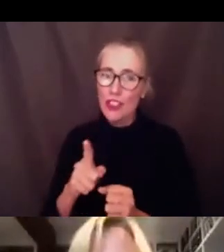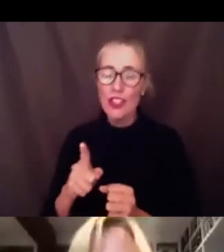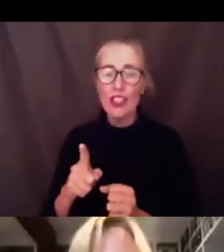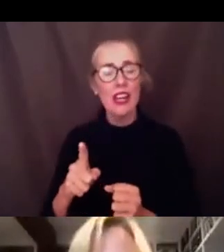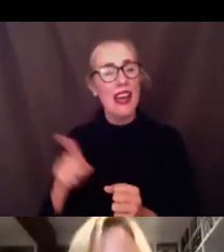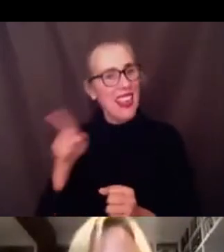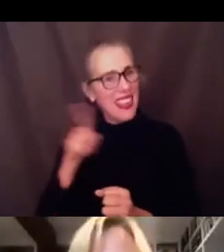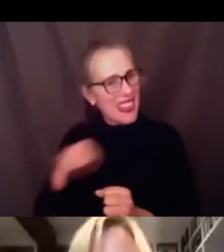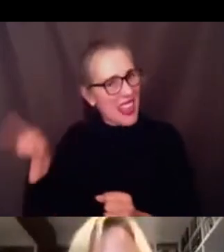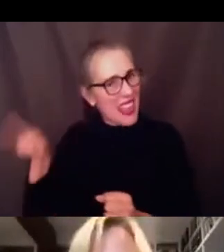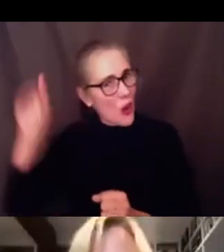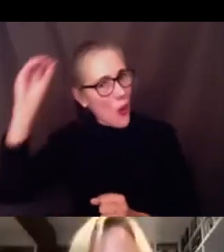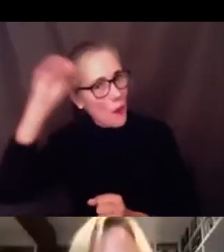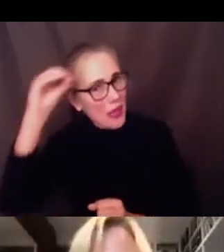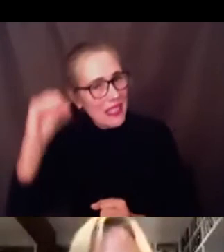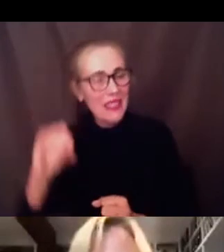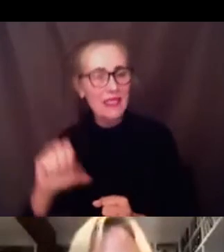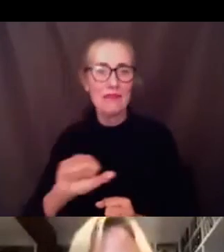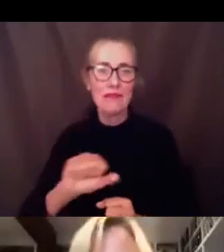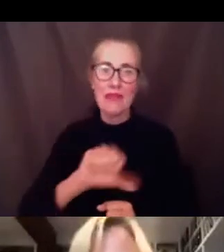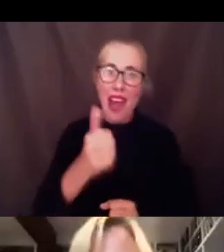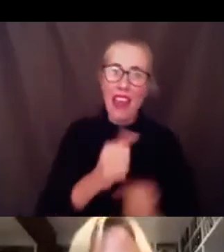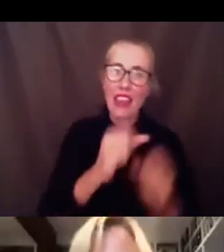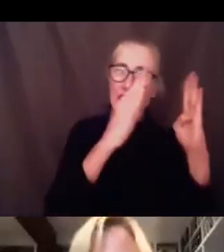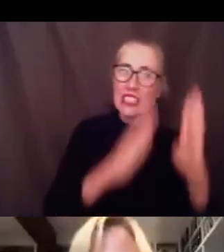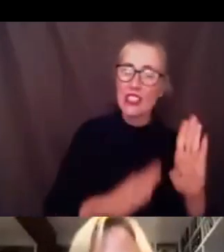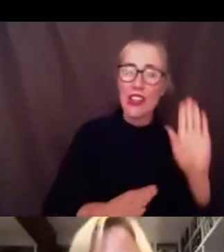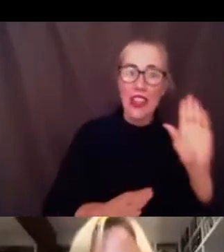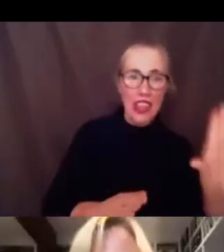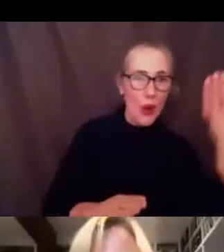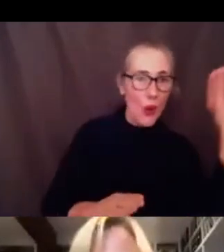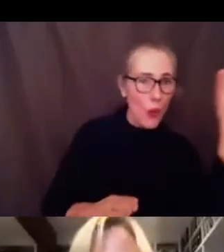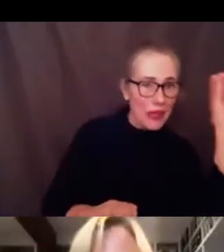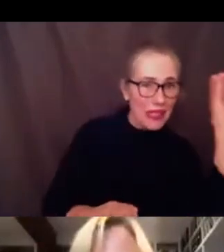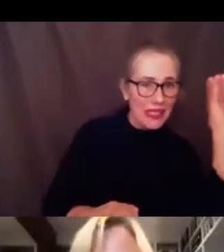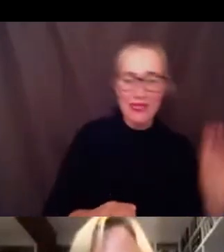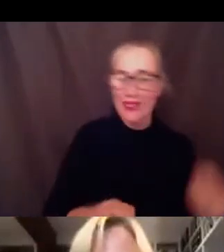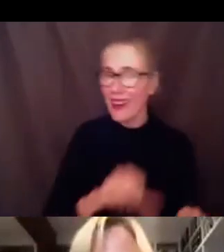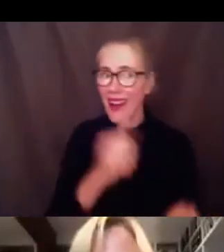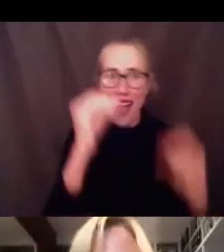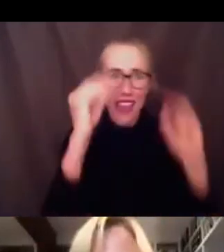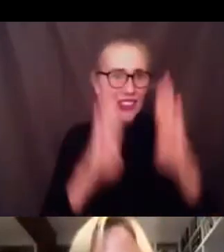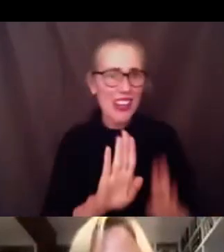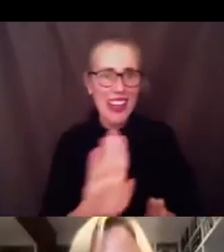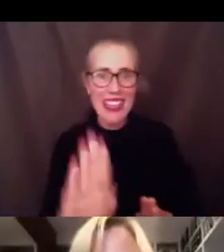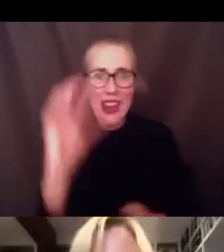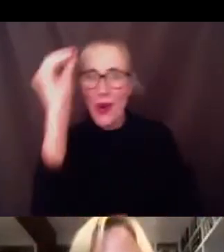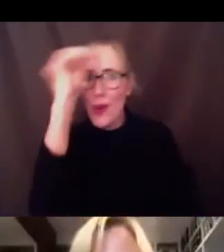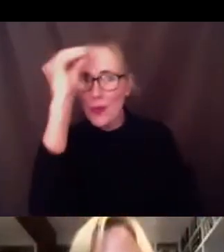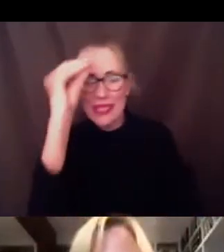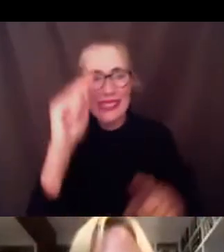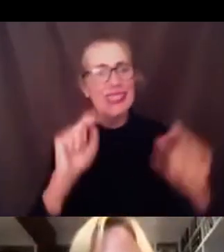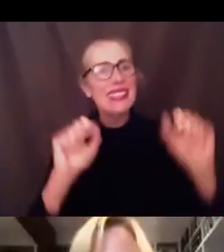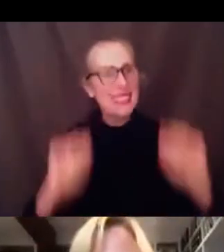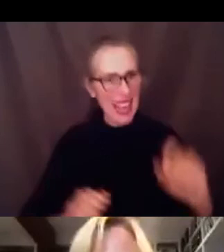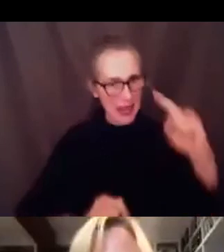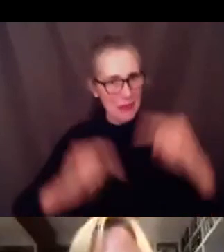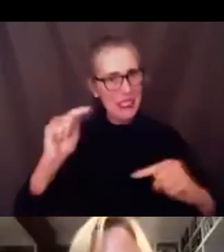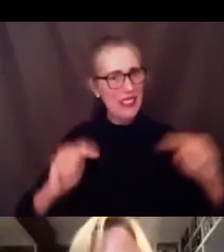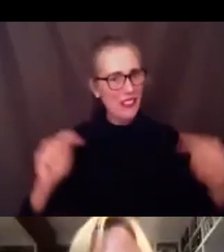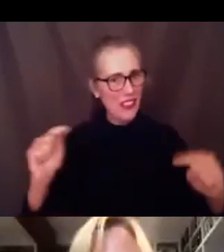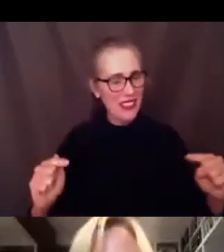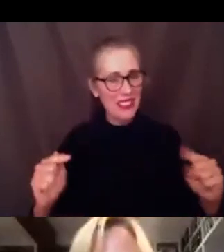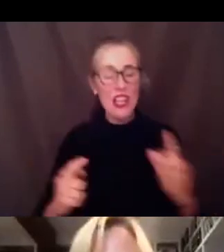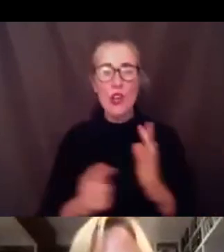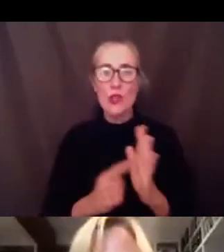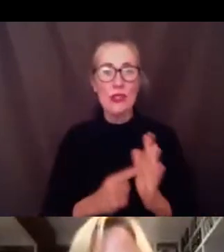to this conversation and sometimes we don't always hear from those who are supportive uh and that's not to to be defensive but just